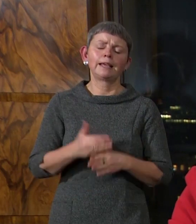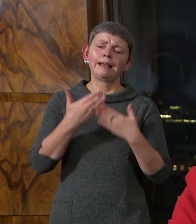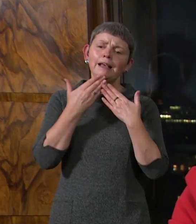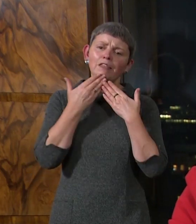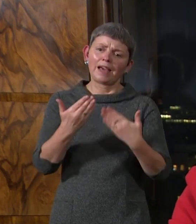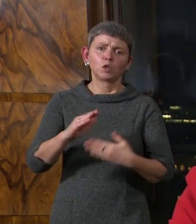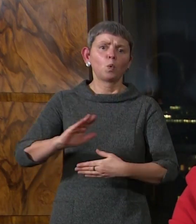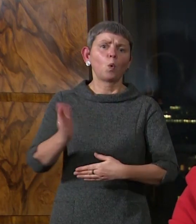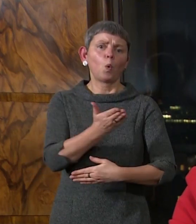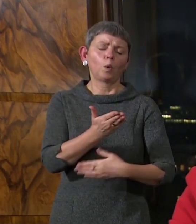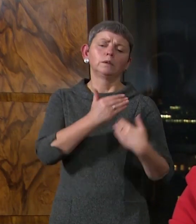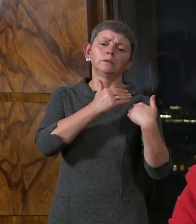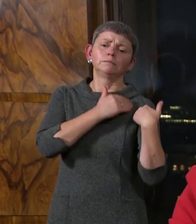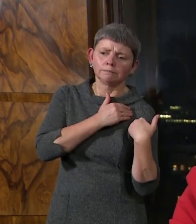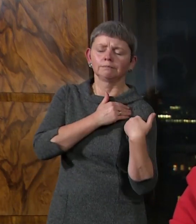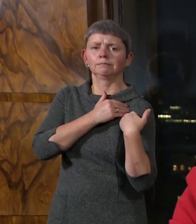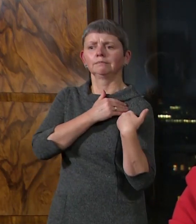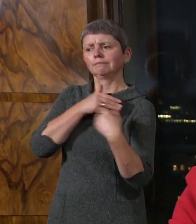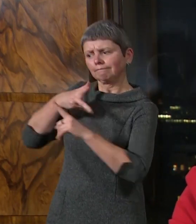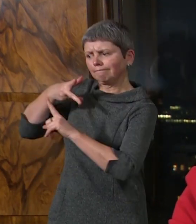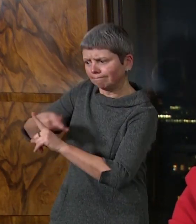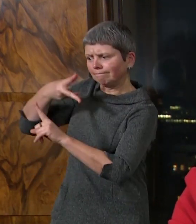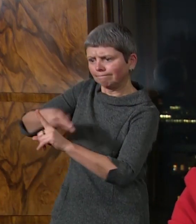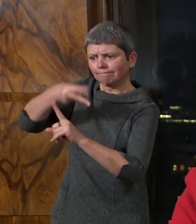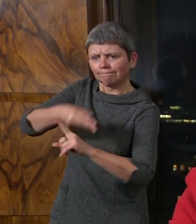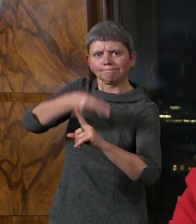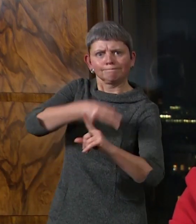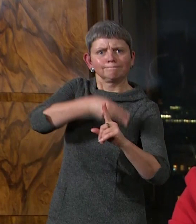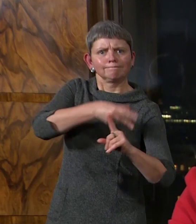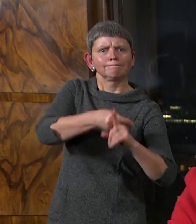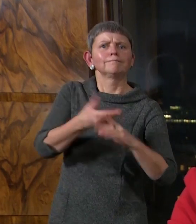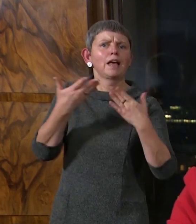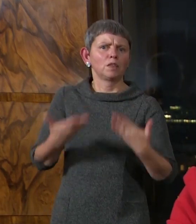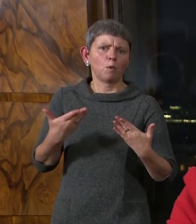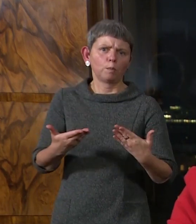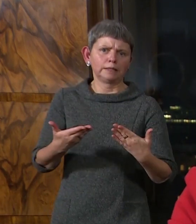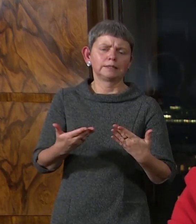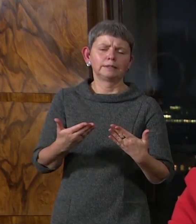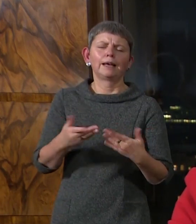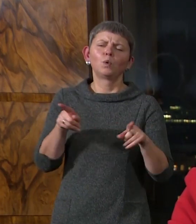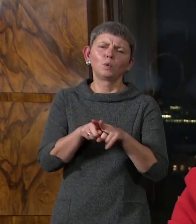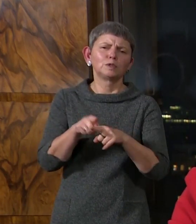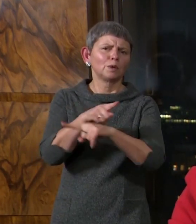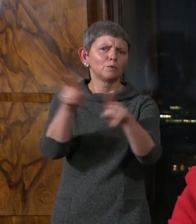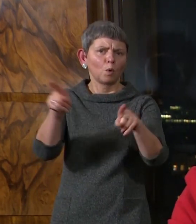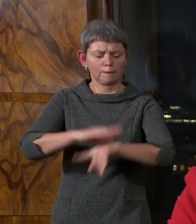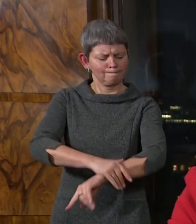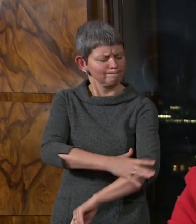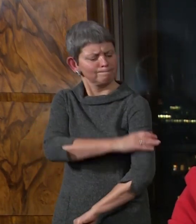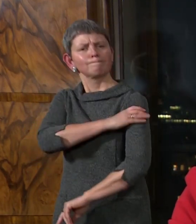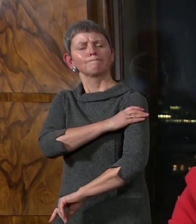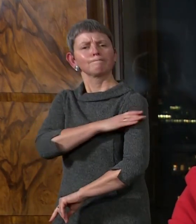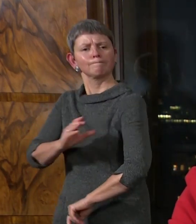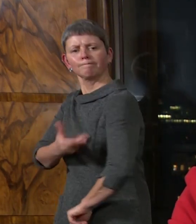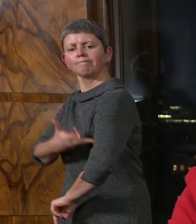everyone doing truly heroic work to get Jags in arms as fast as possible, and to everyone rolling up their sleeve